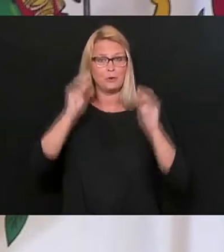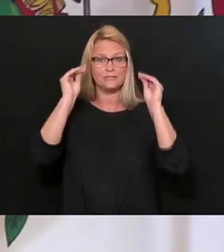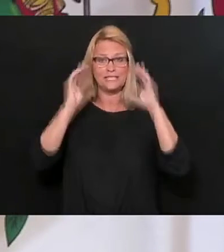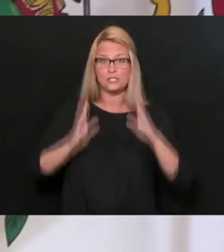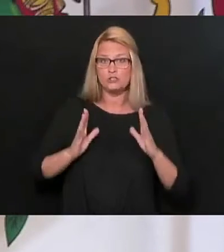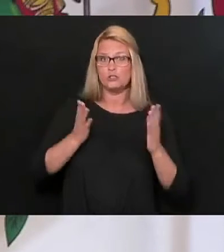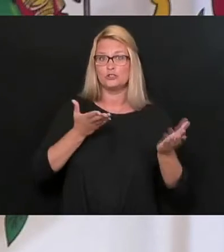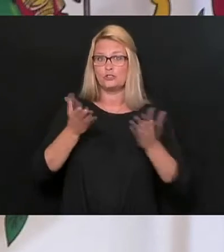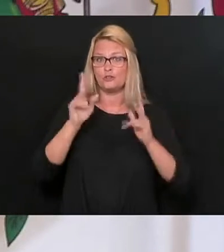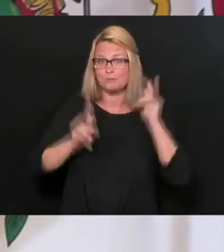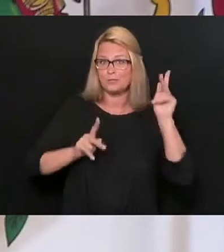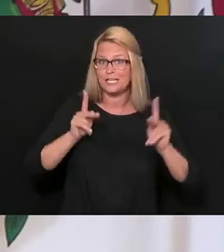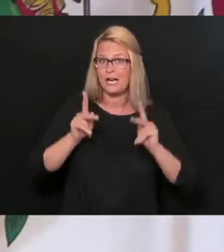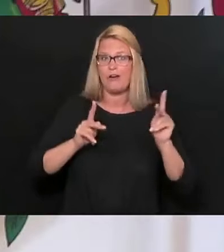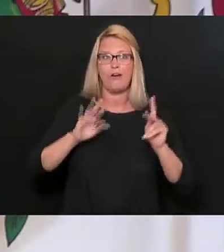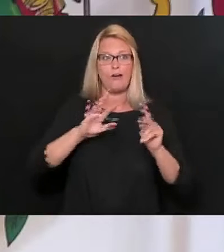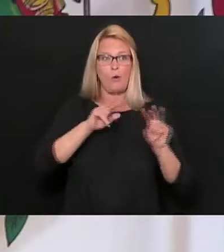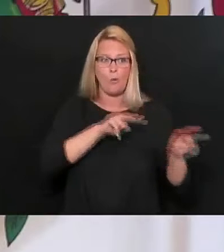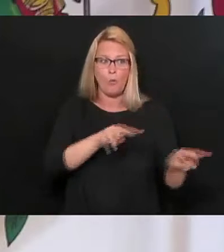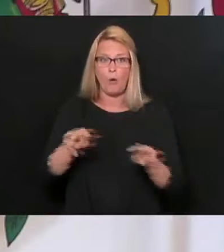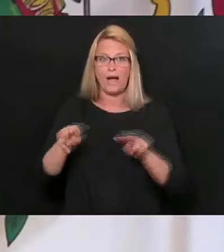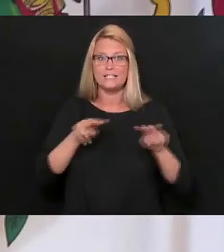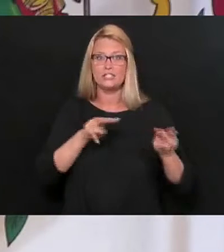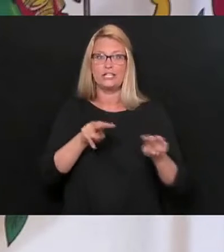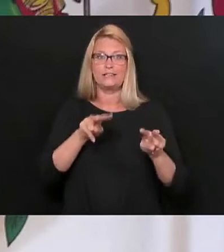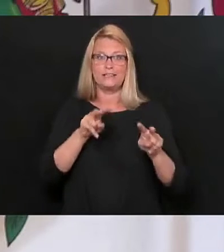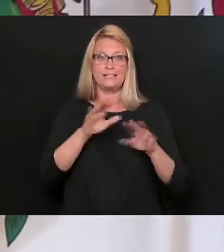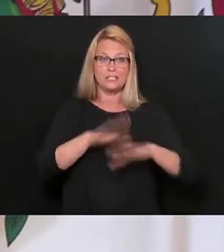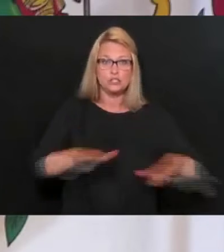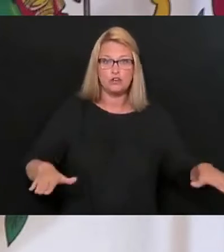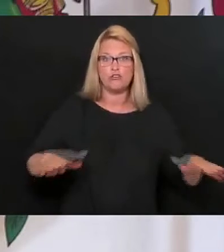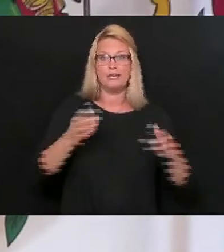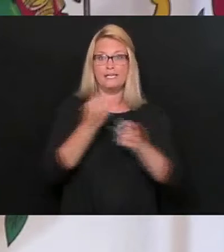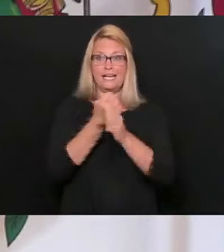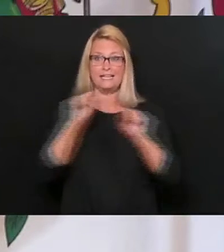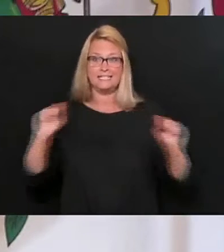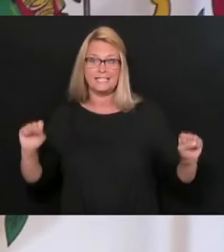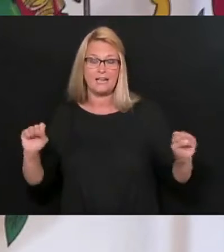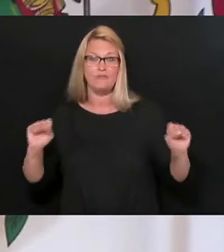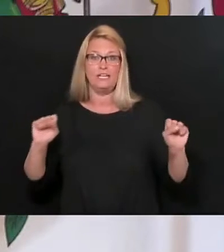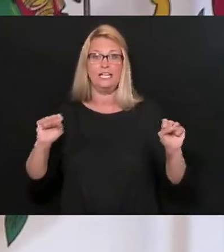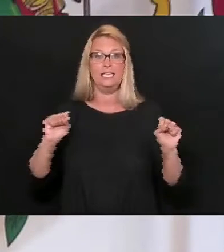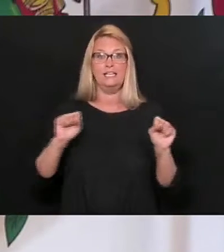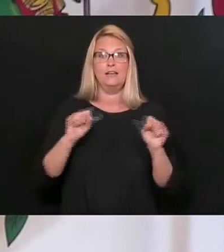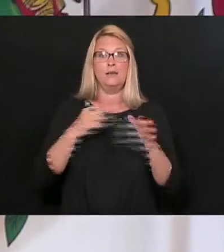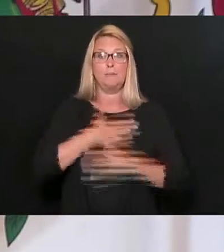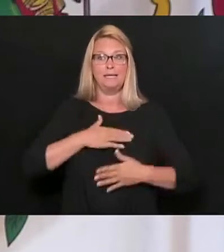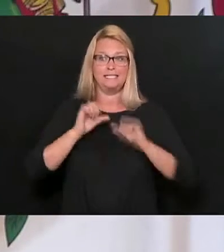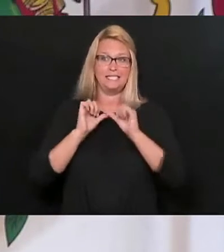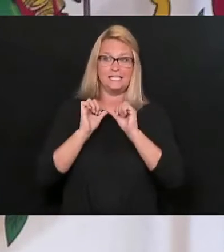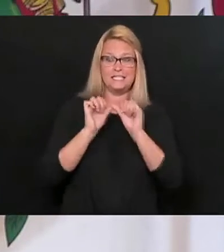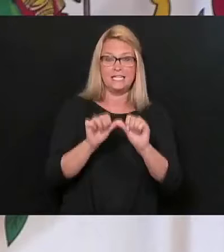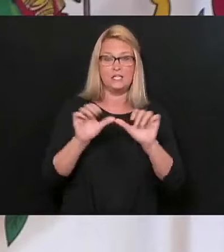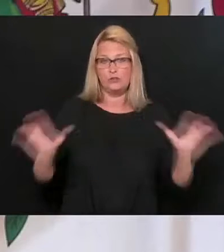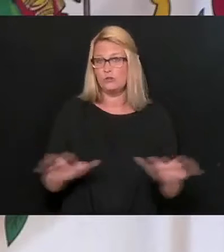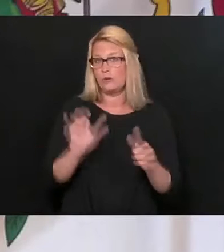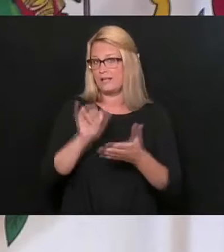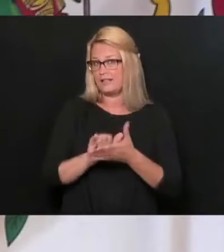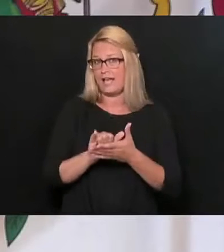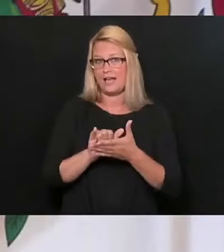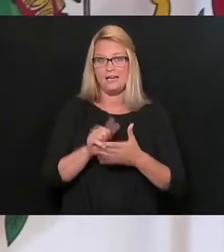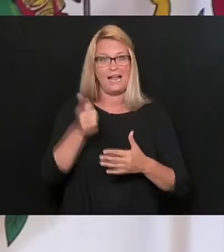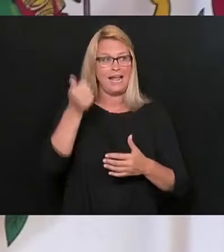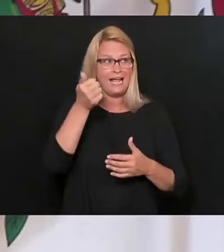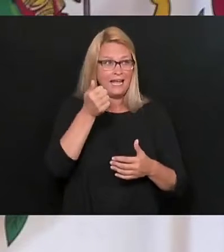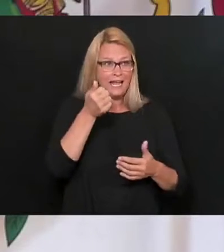personnel, and looking after our kids and looking after yourselves. Please continue to do so. Any kind of situation